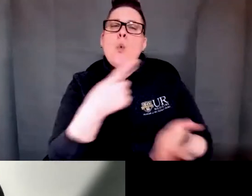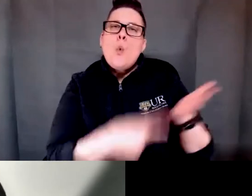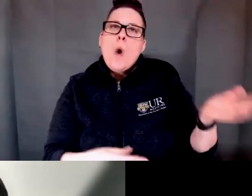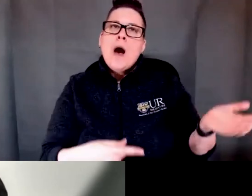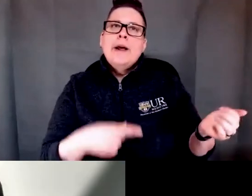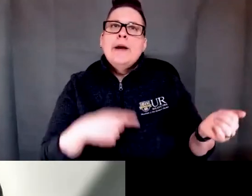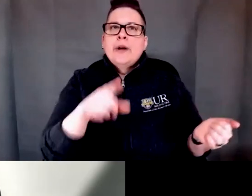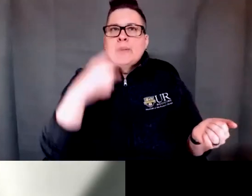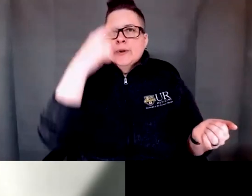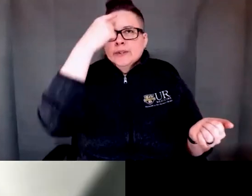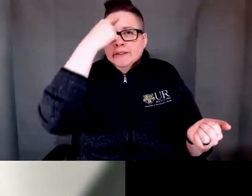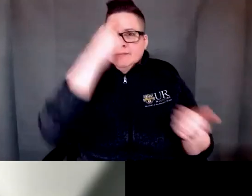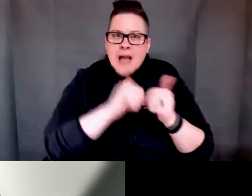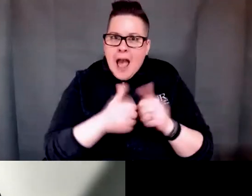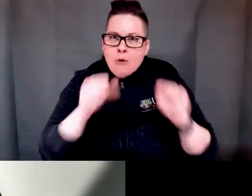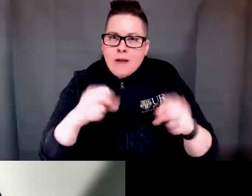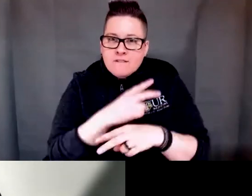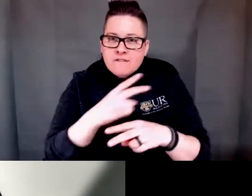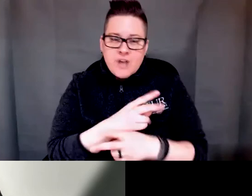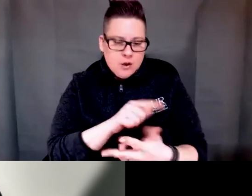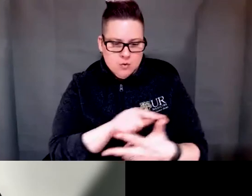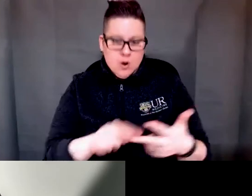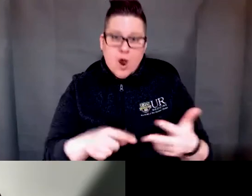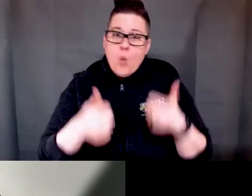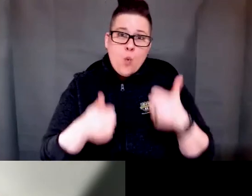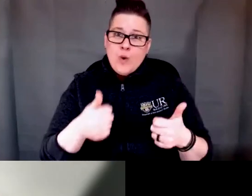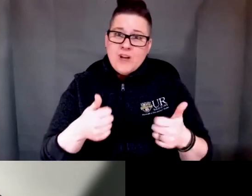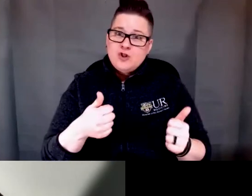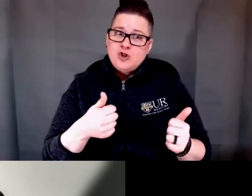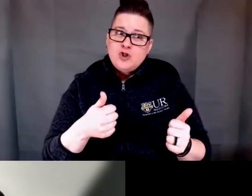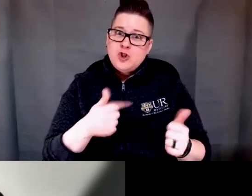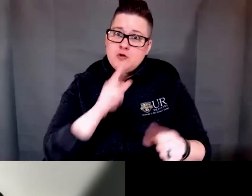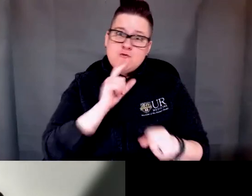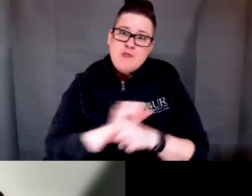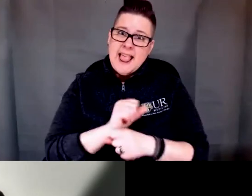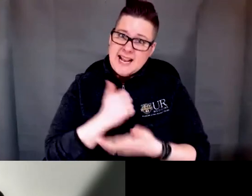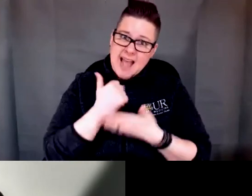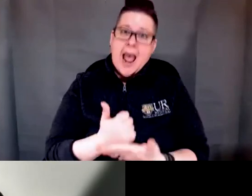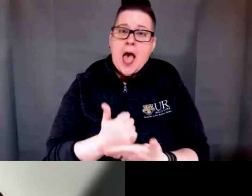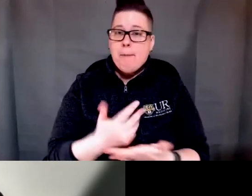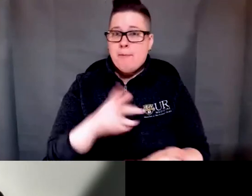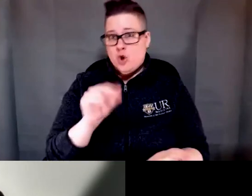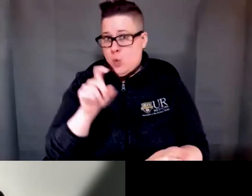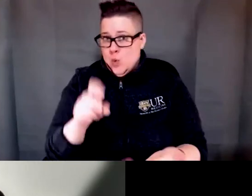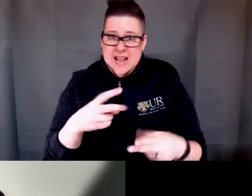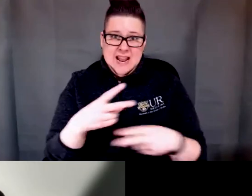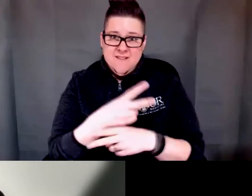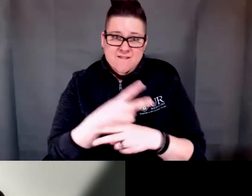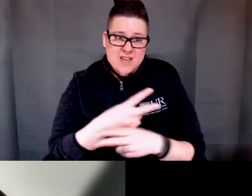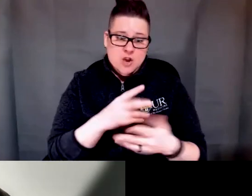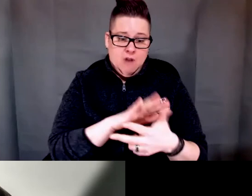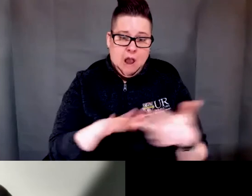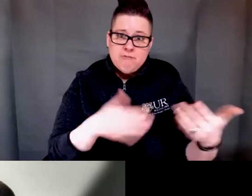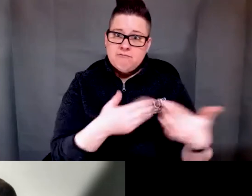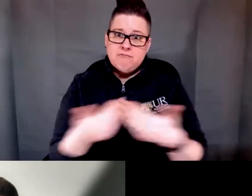how you tease those apart or whether you even need to so that's a good question and so one of the